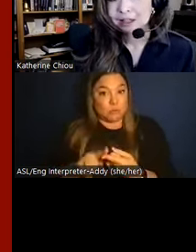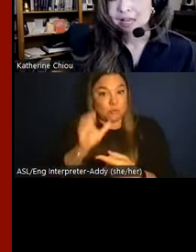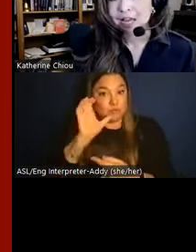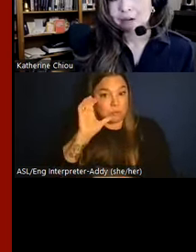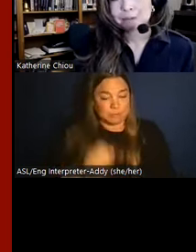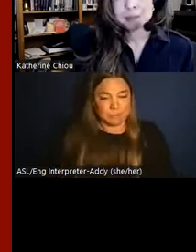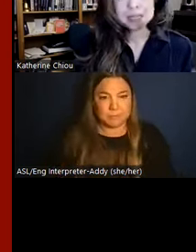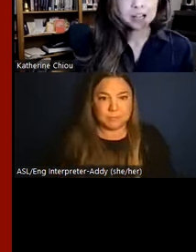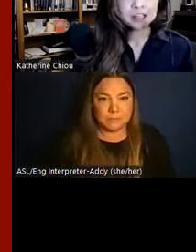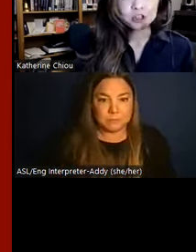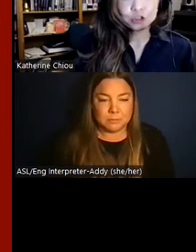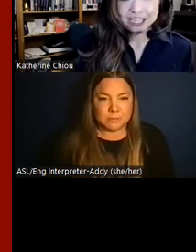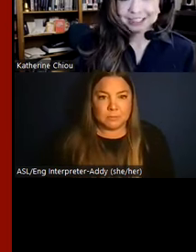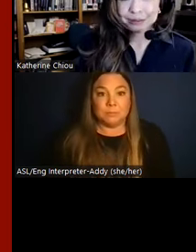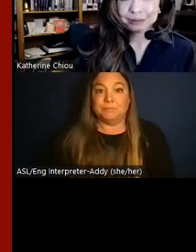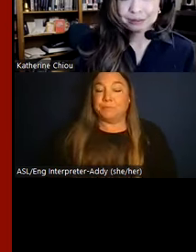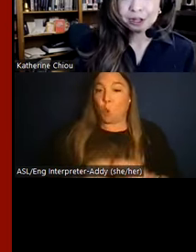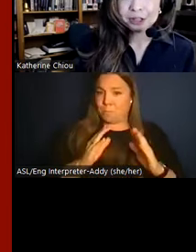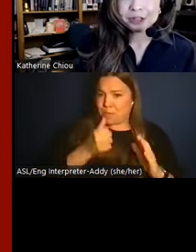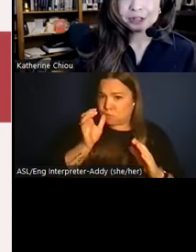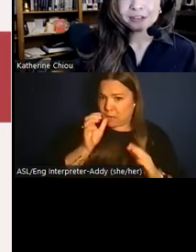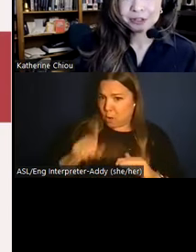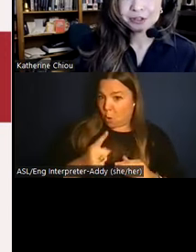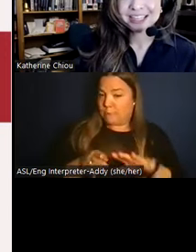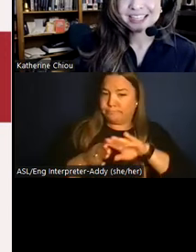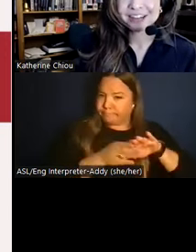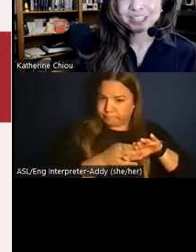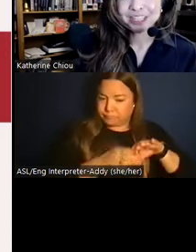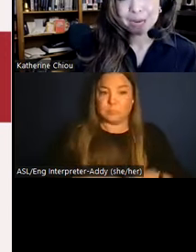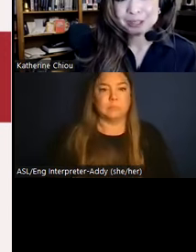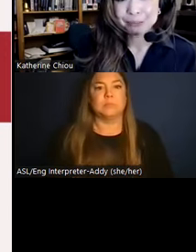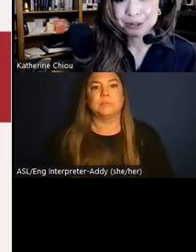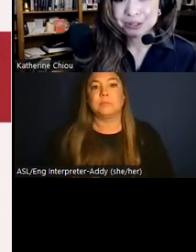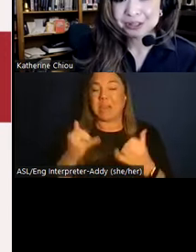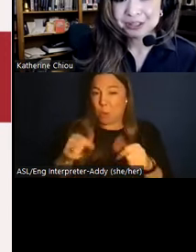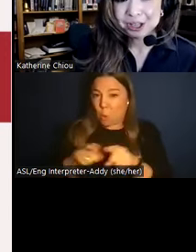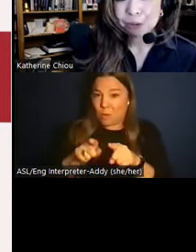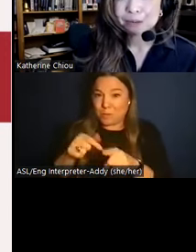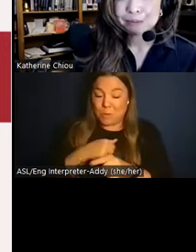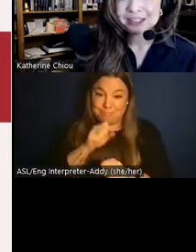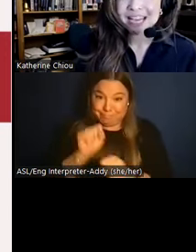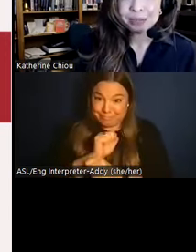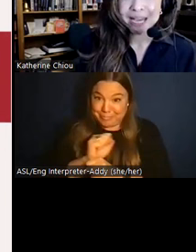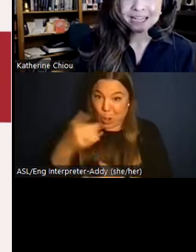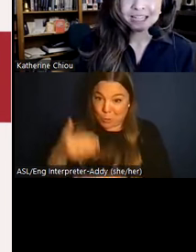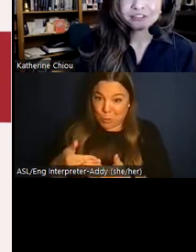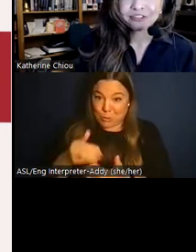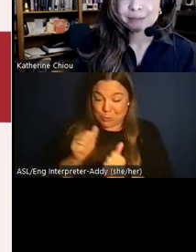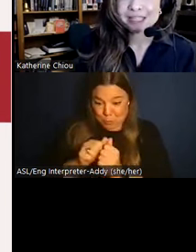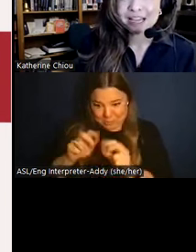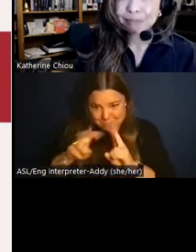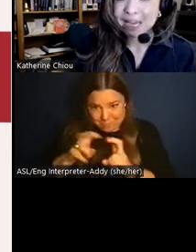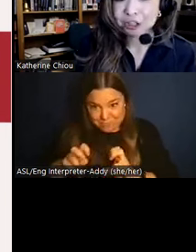Now, beyond drink, we also have the opportunity to get really up close and personal with meals as we analyze